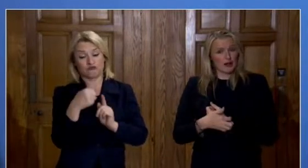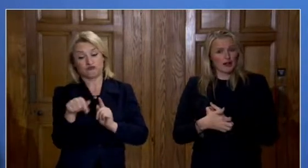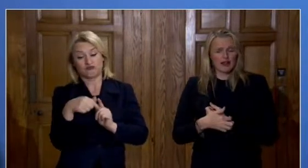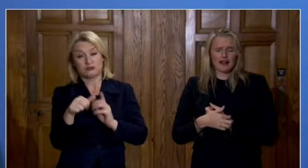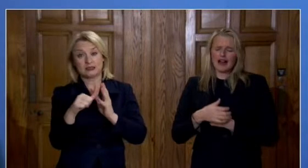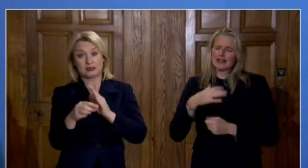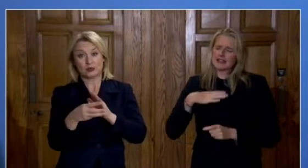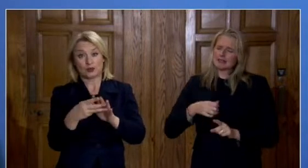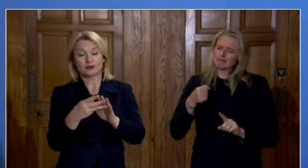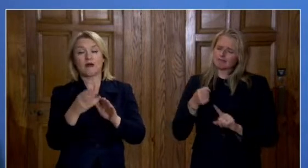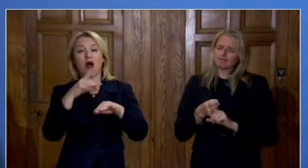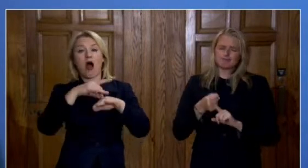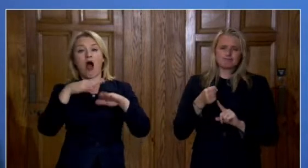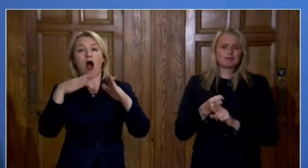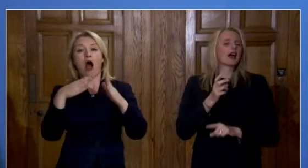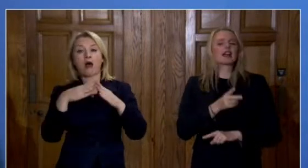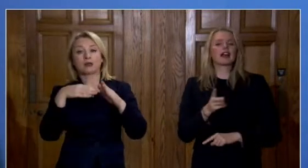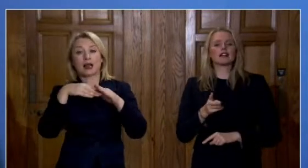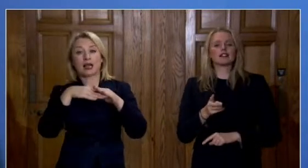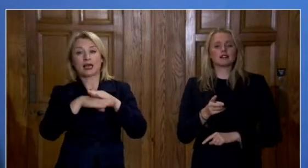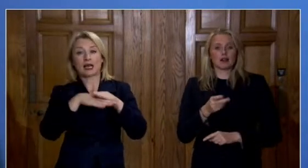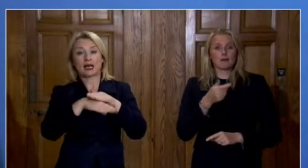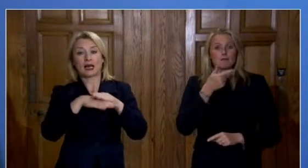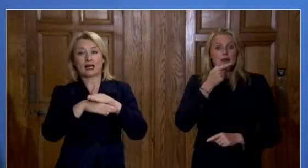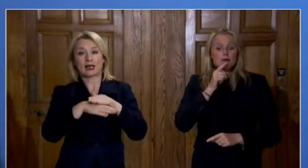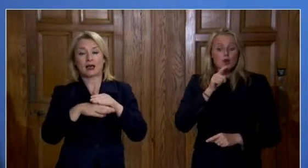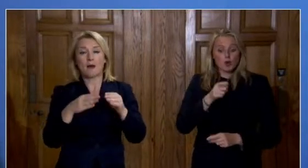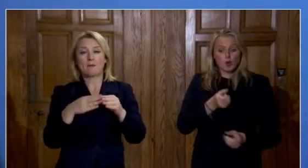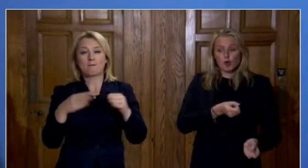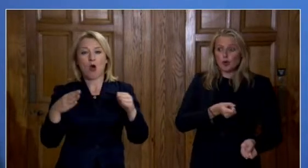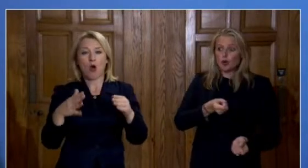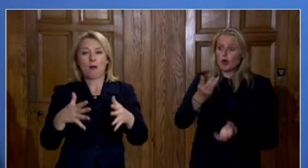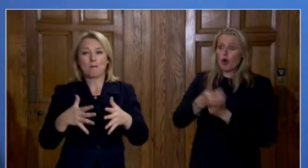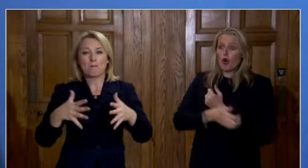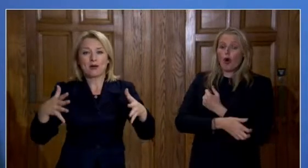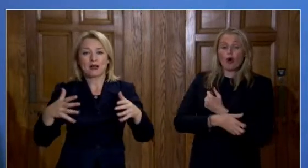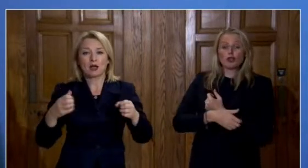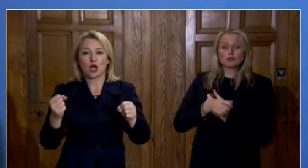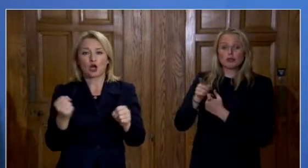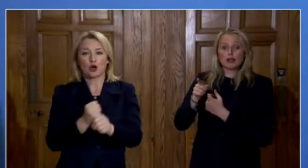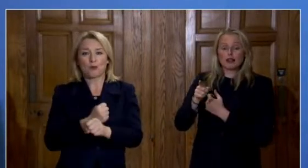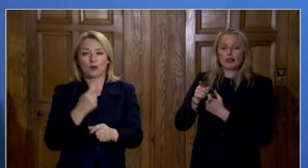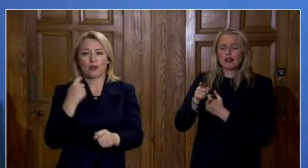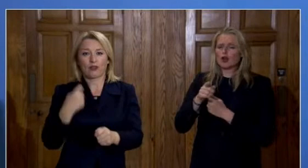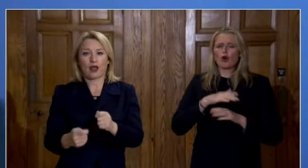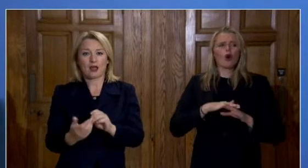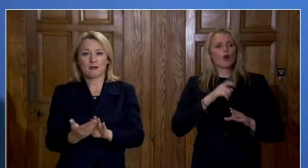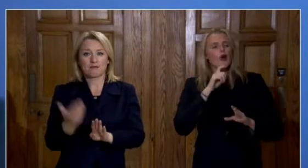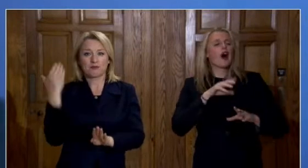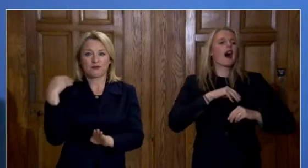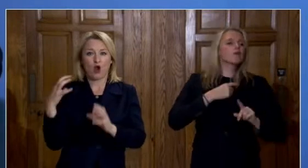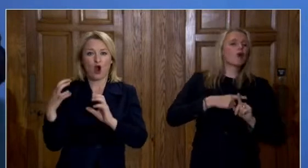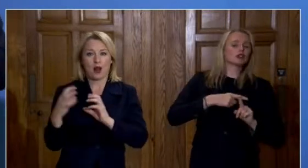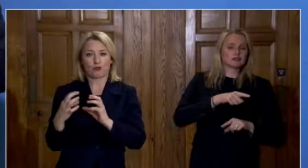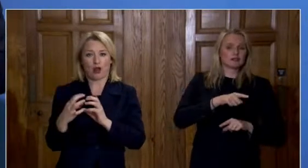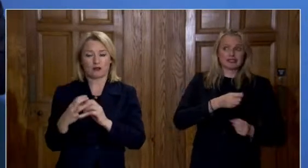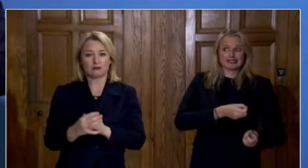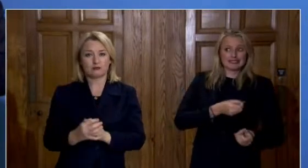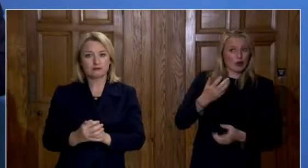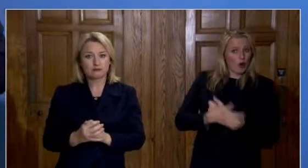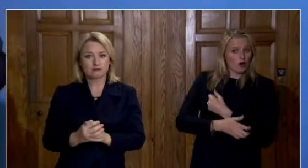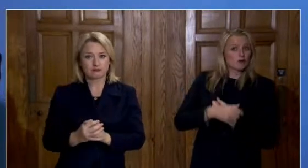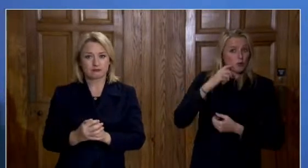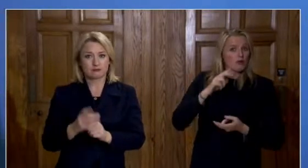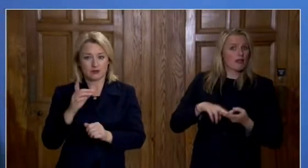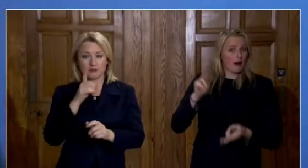Those people being hospitalised, not people simply testing positive. Combining this